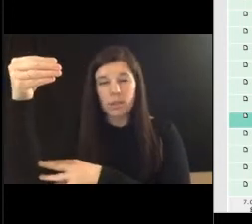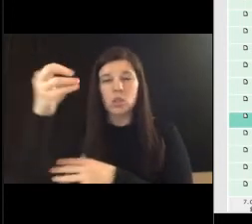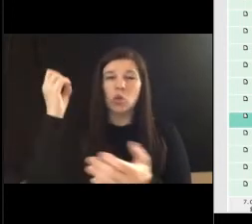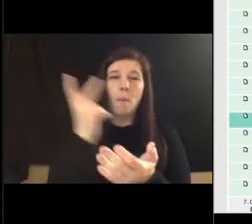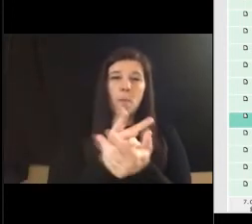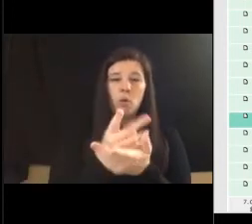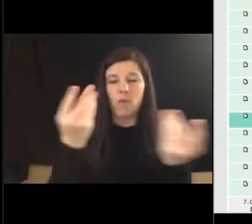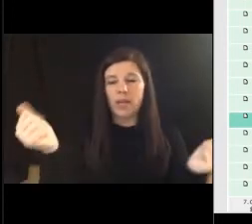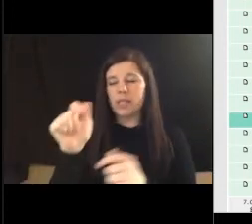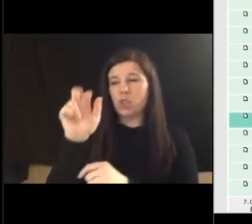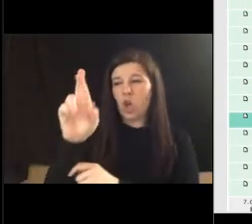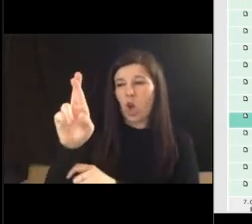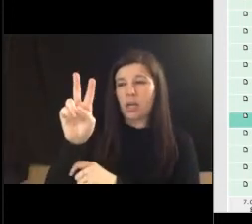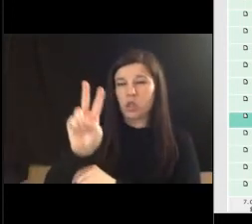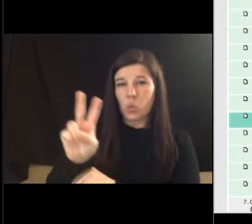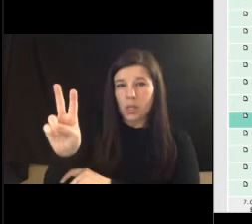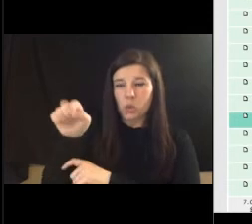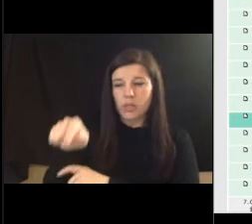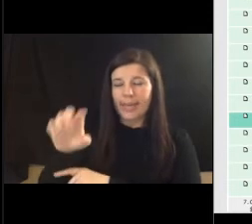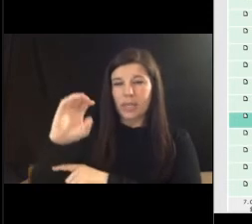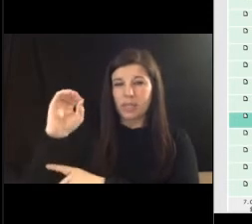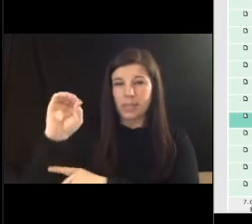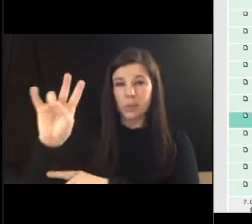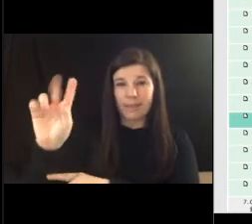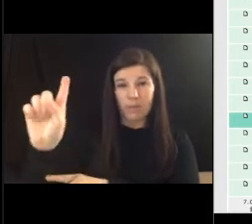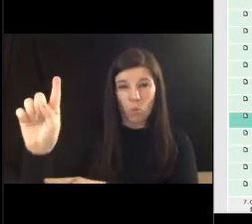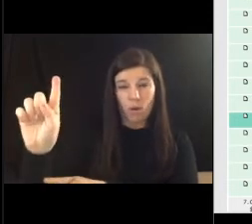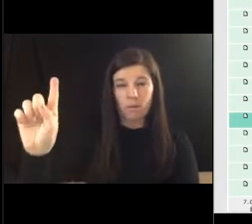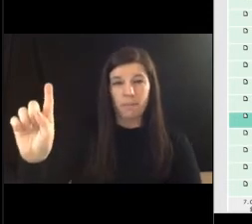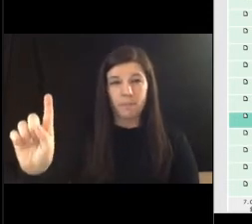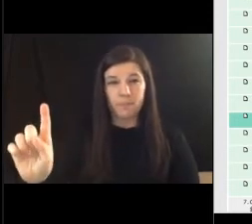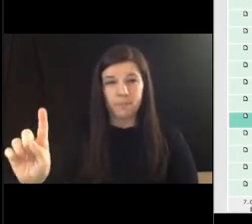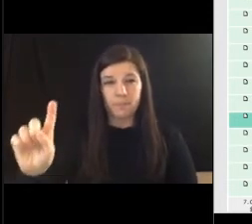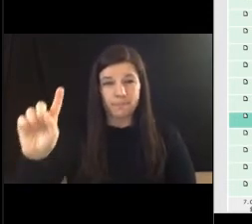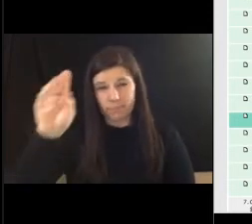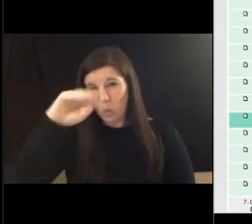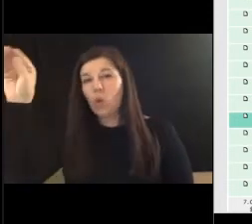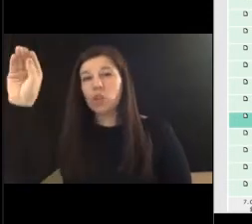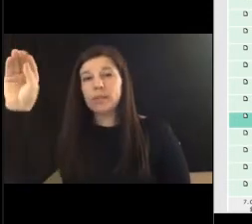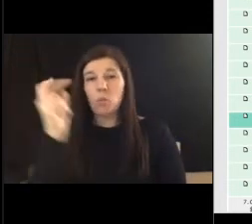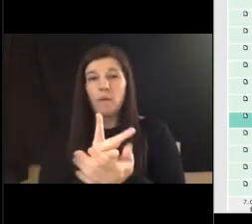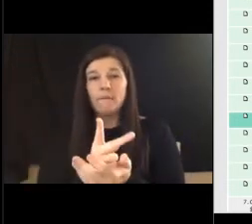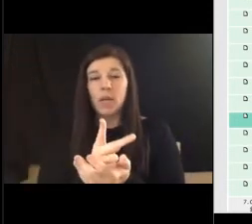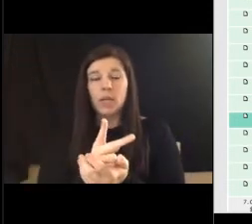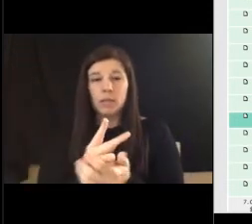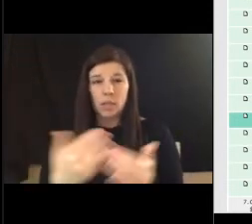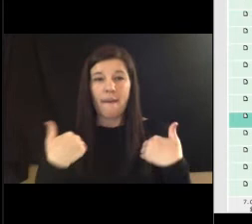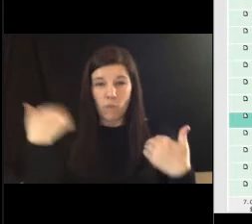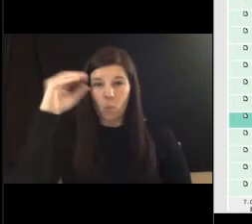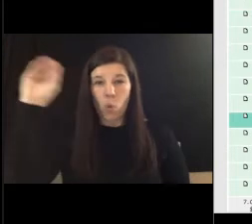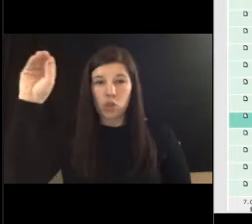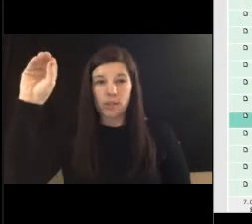r22 dash 071 so move motion to approve we have a motion